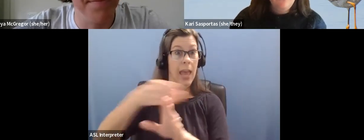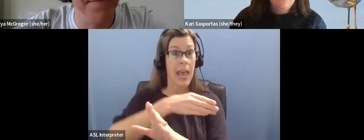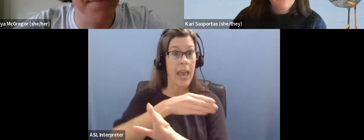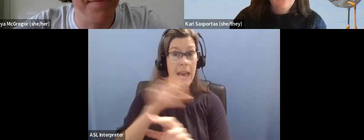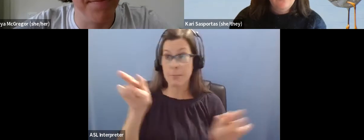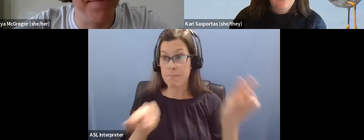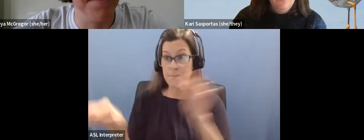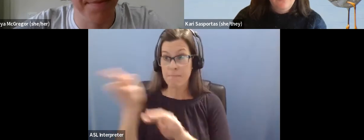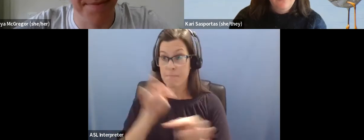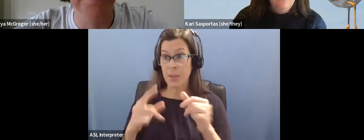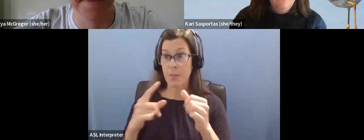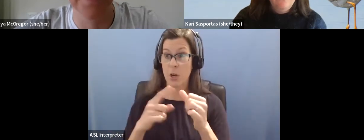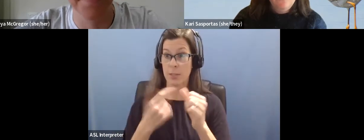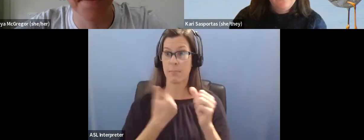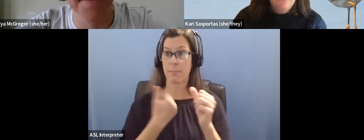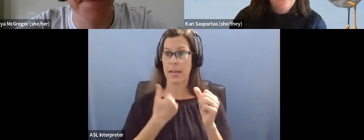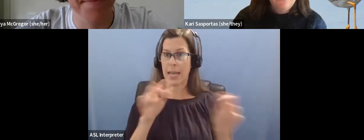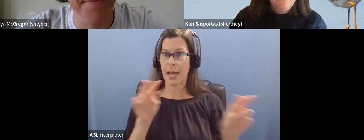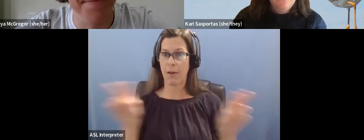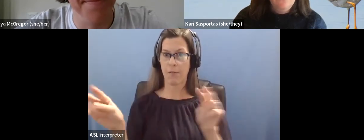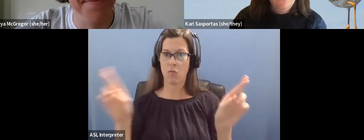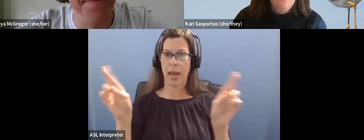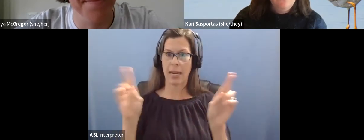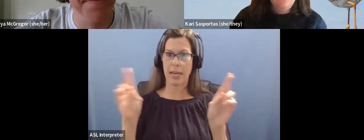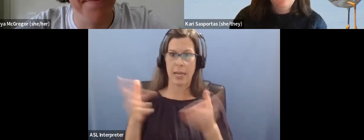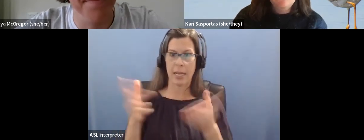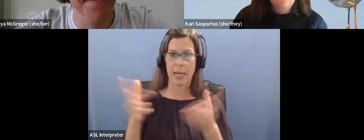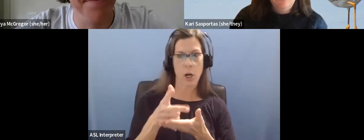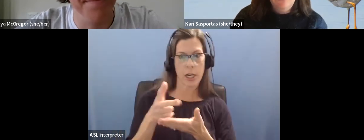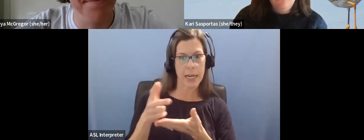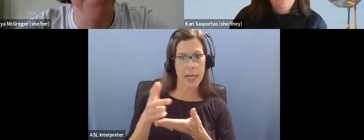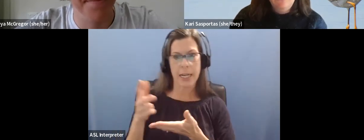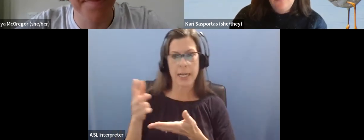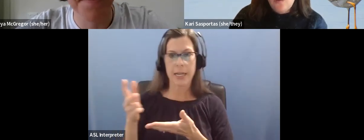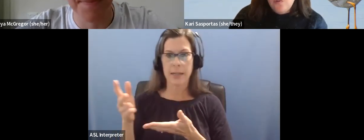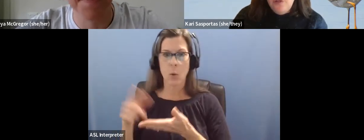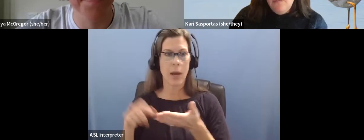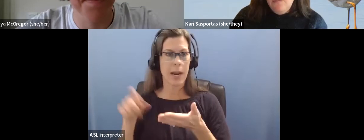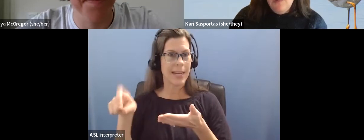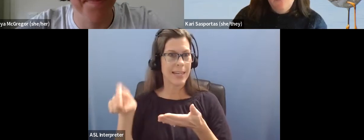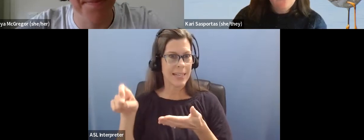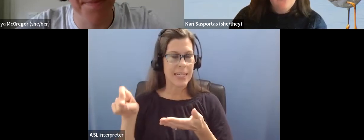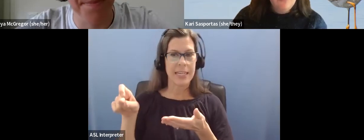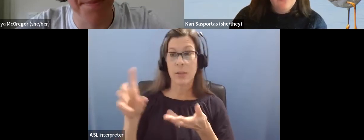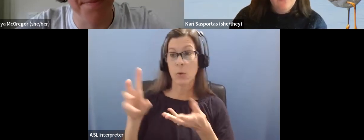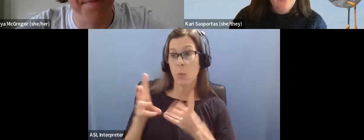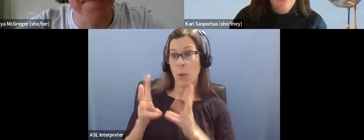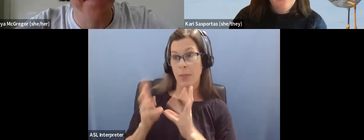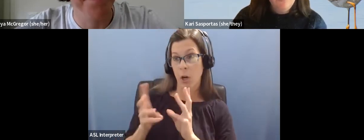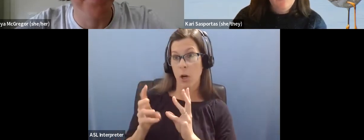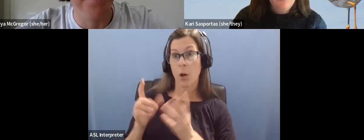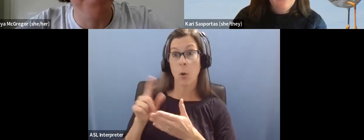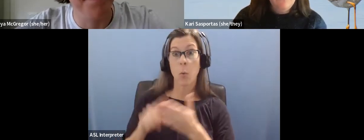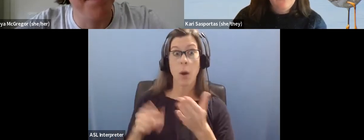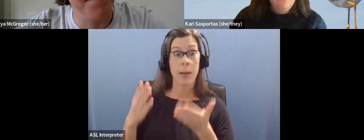I go out with a group, um, just to get a sense of what I personally might need or what might be triggering and what I